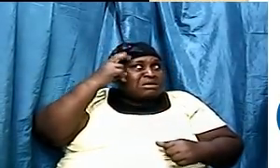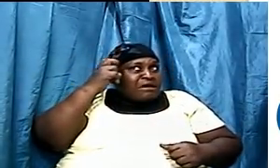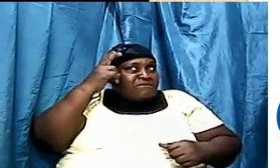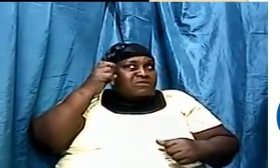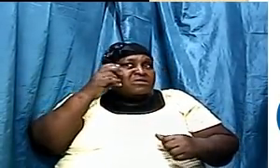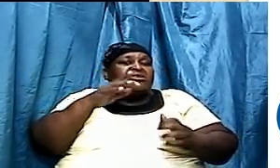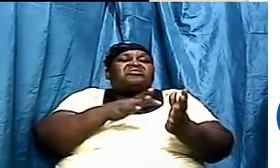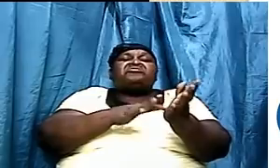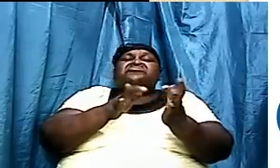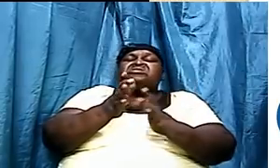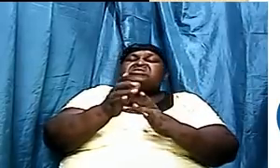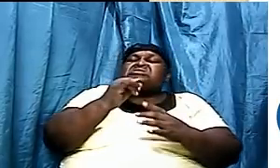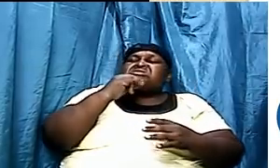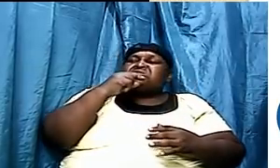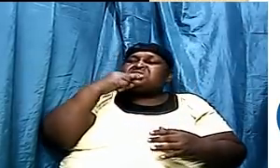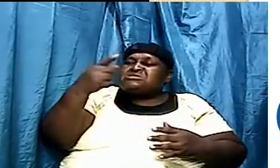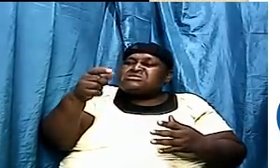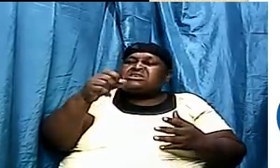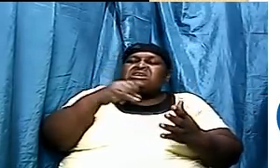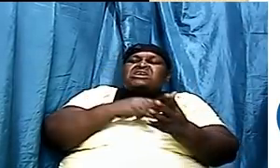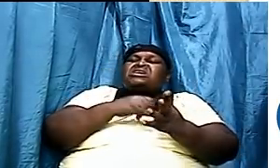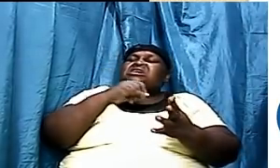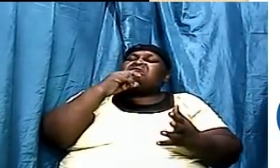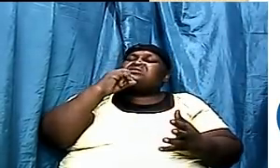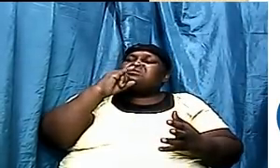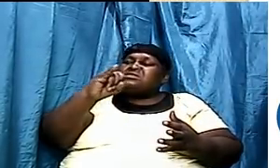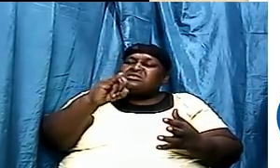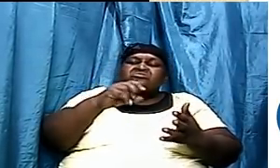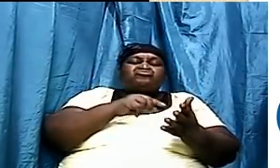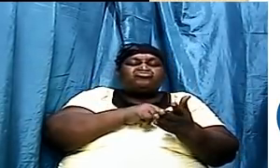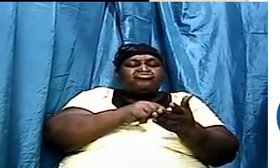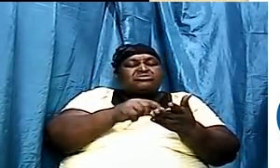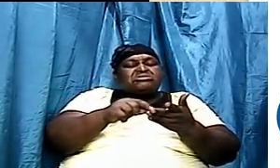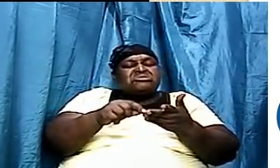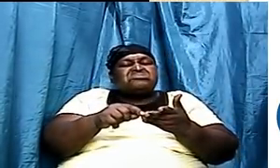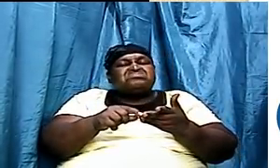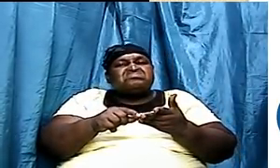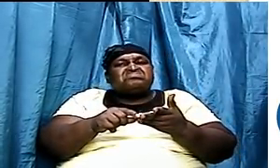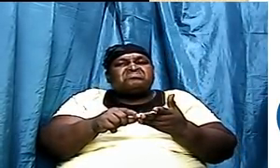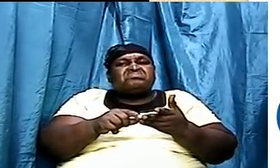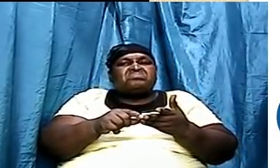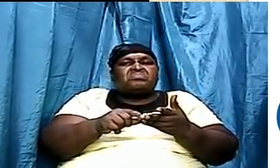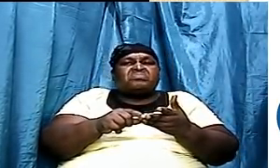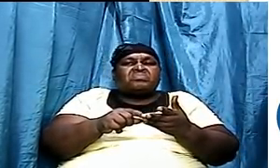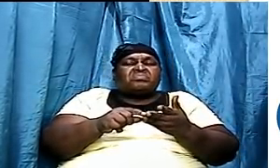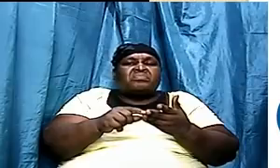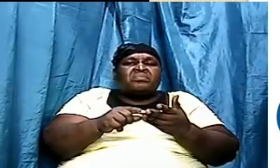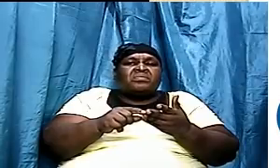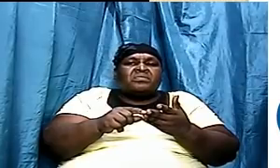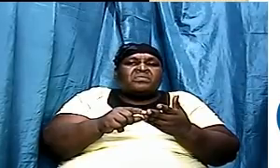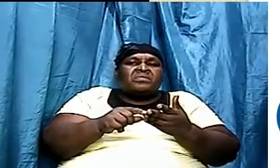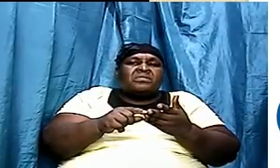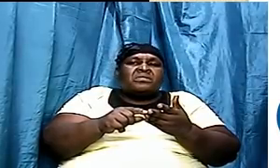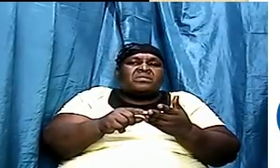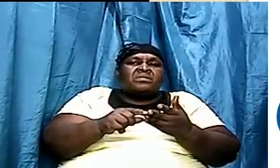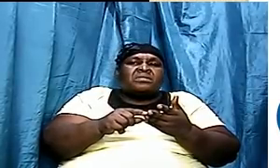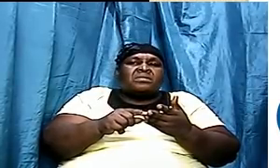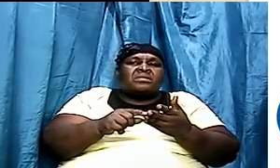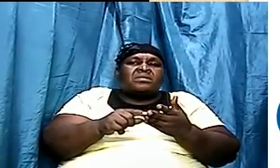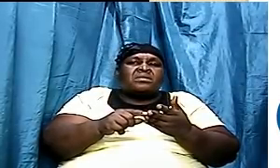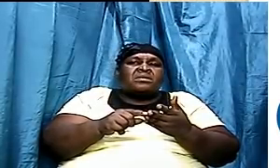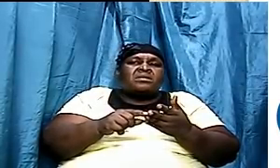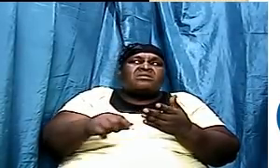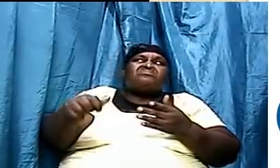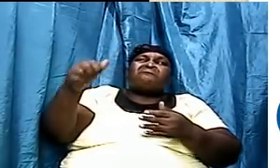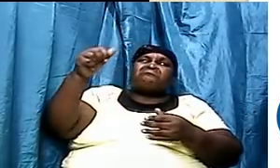Amen. Jesus, again, quoted from Deuteronomy chapter 6 and verse 13 and Deuteronomy chapter 10 and verse 20. He said, get